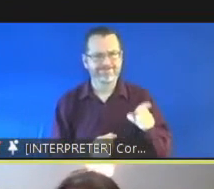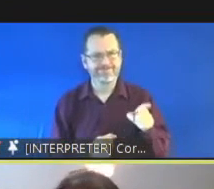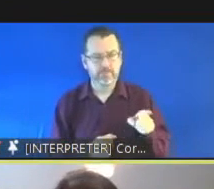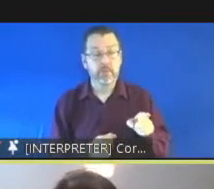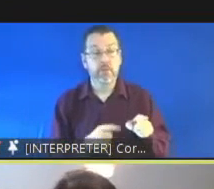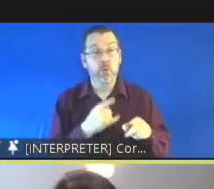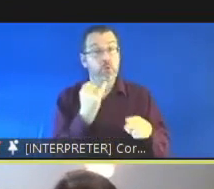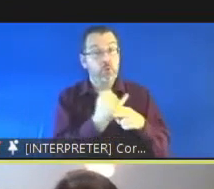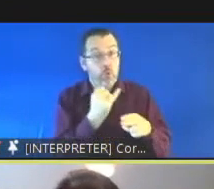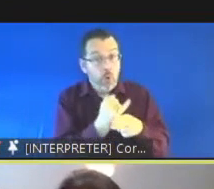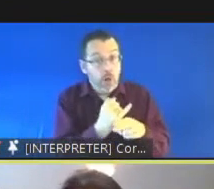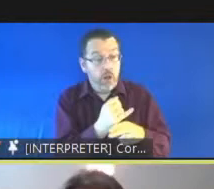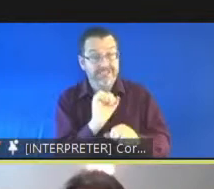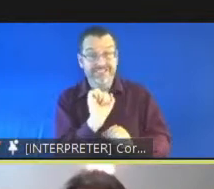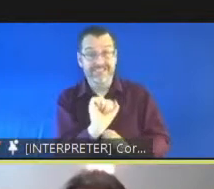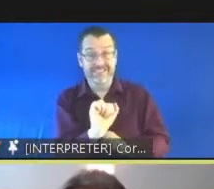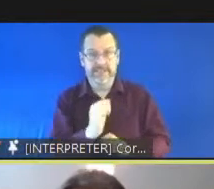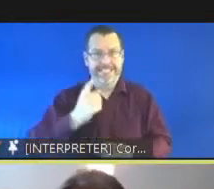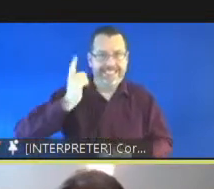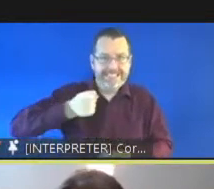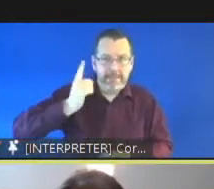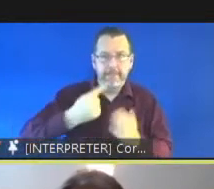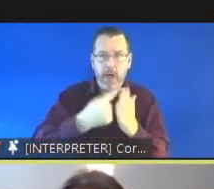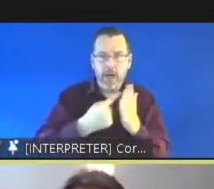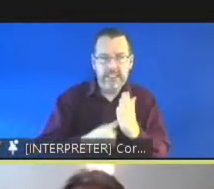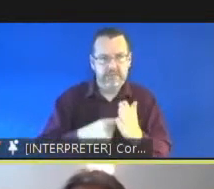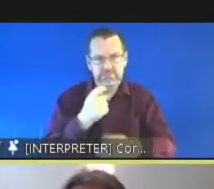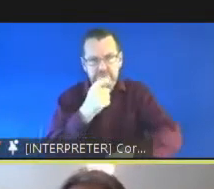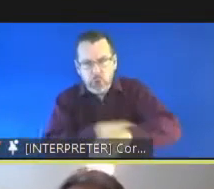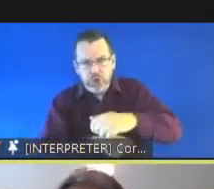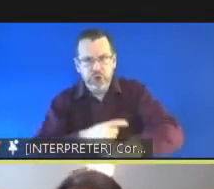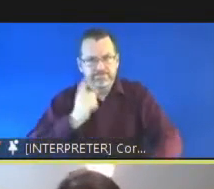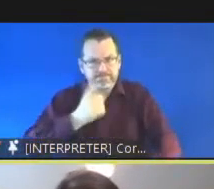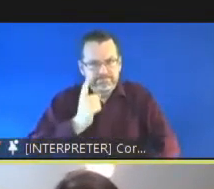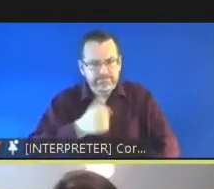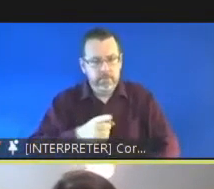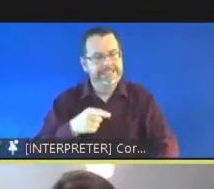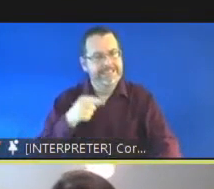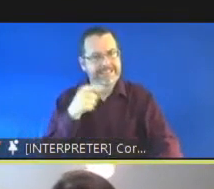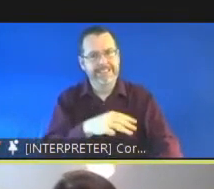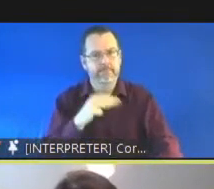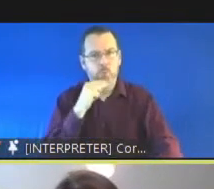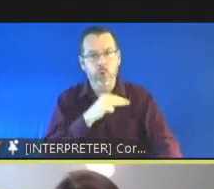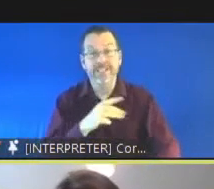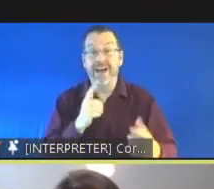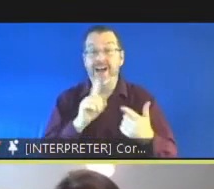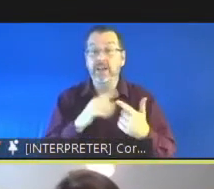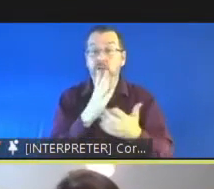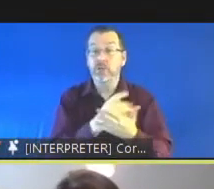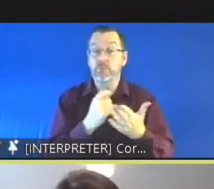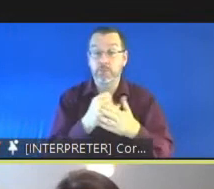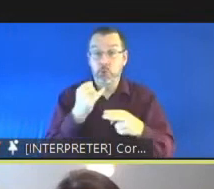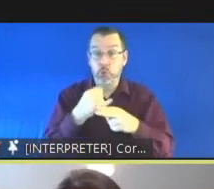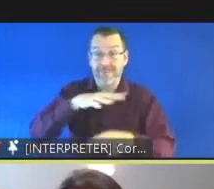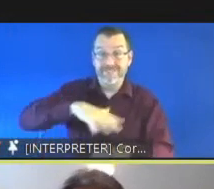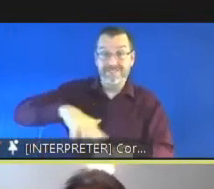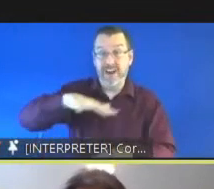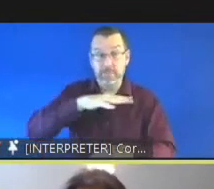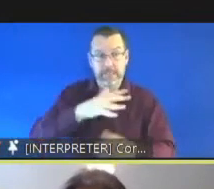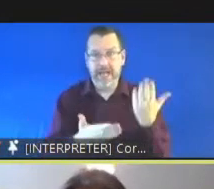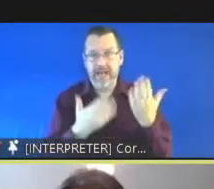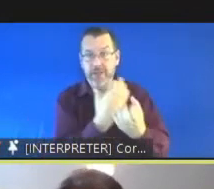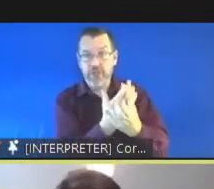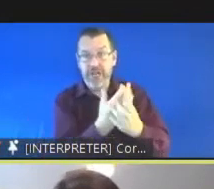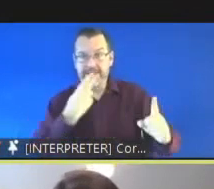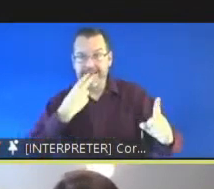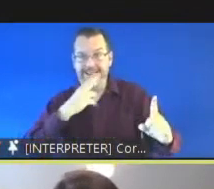and school discipline policies playing a very particular role and as well as the labeling that children can experience in the school environment in some